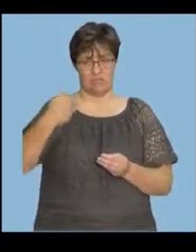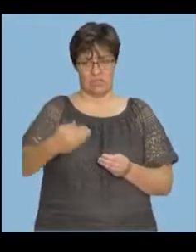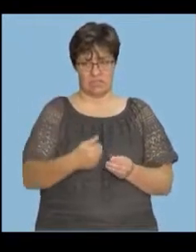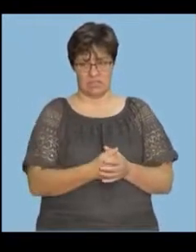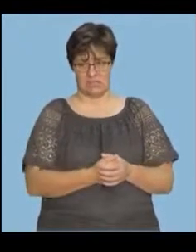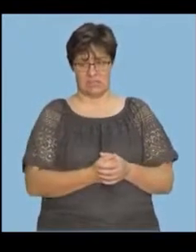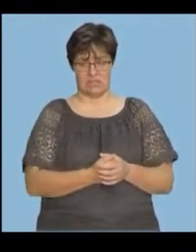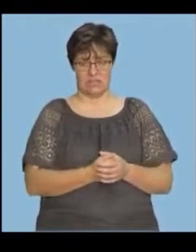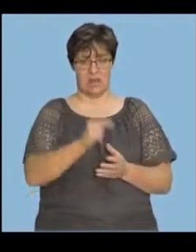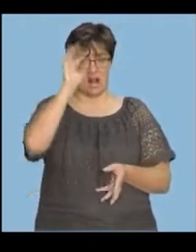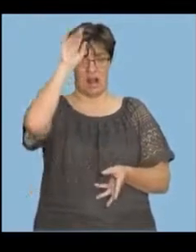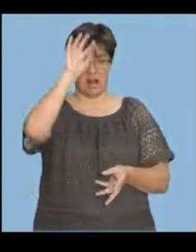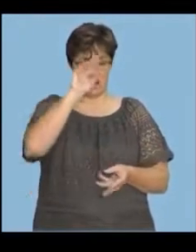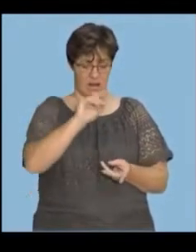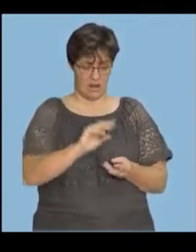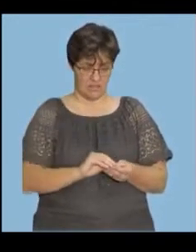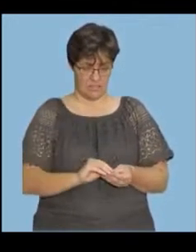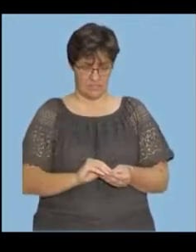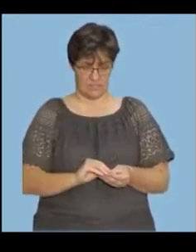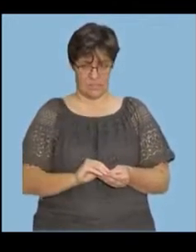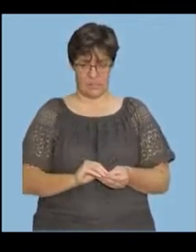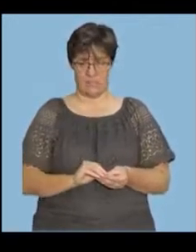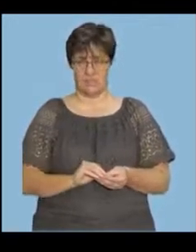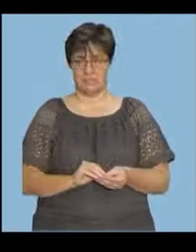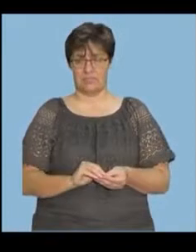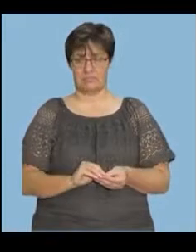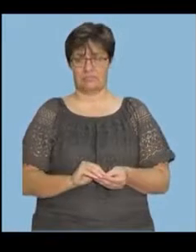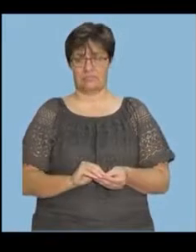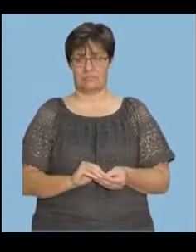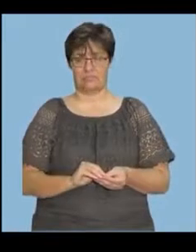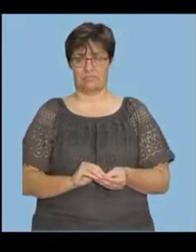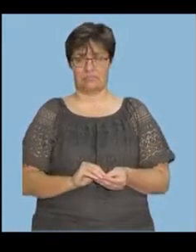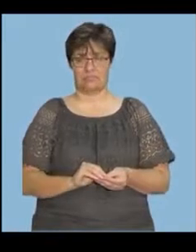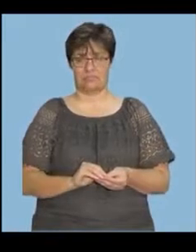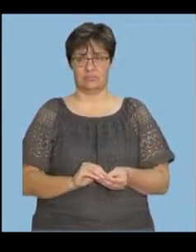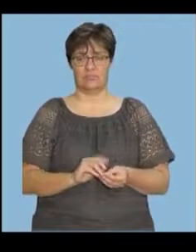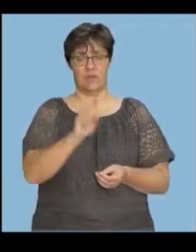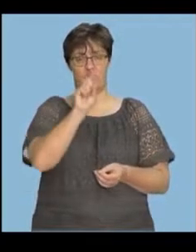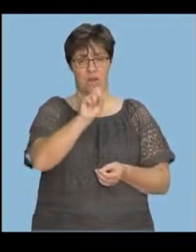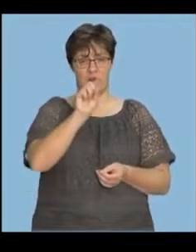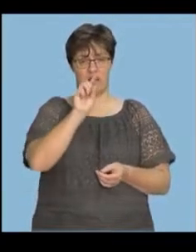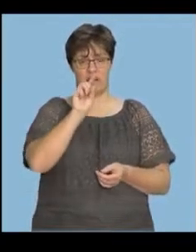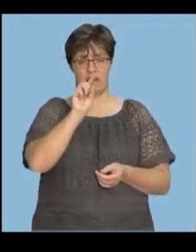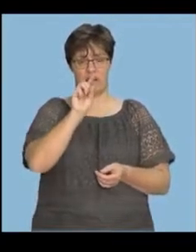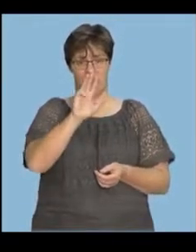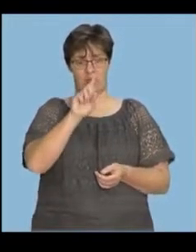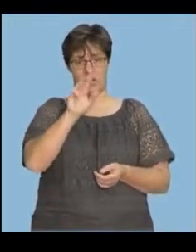If you add all the frequency, which give us 1919.